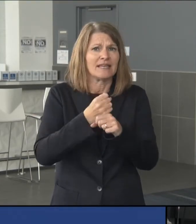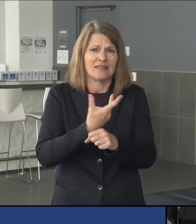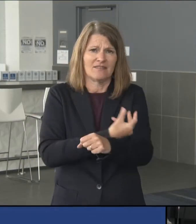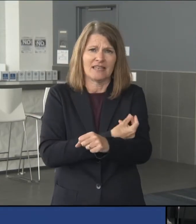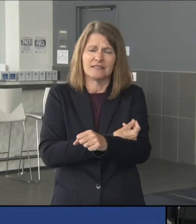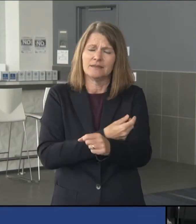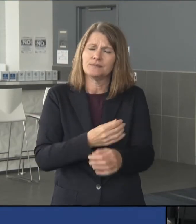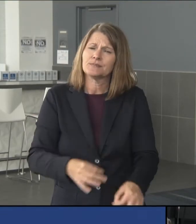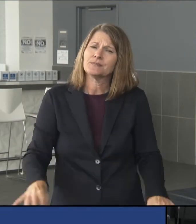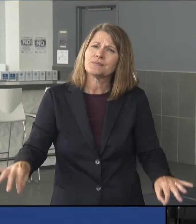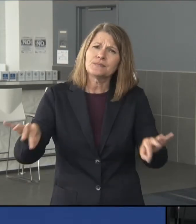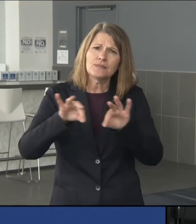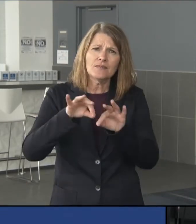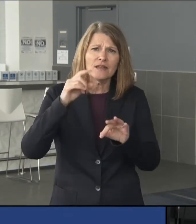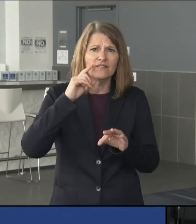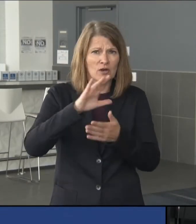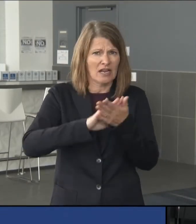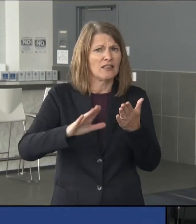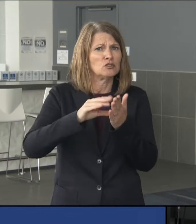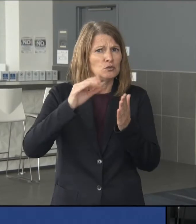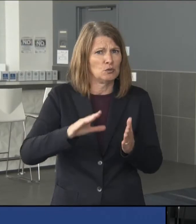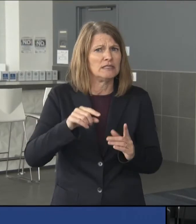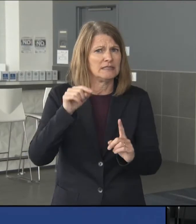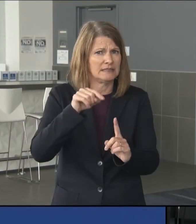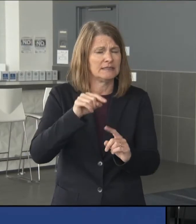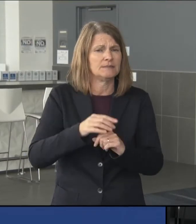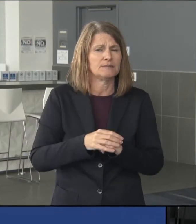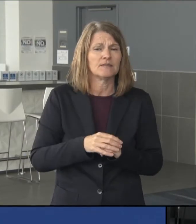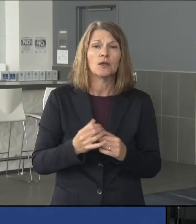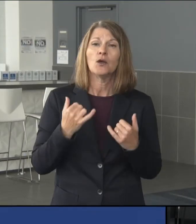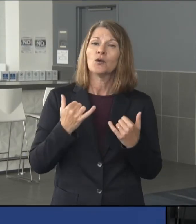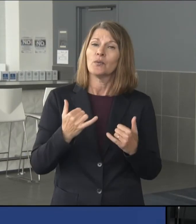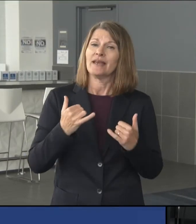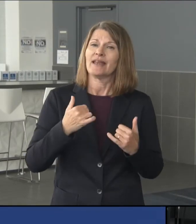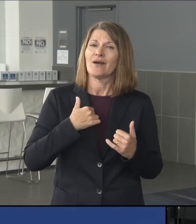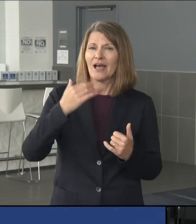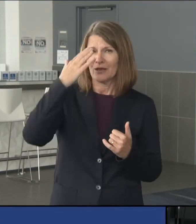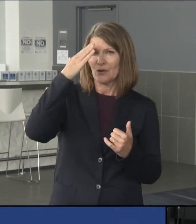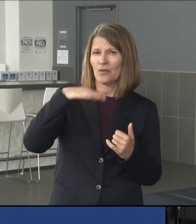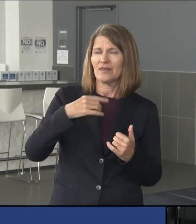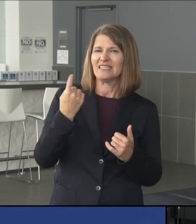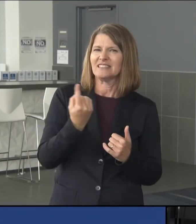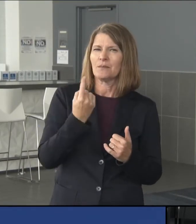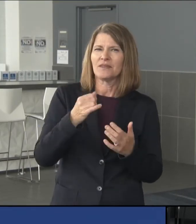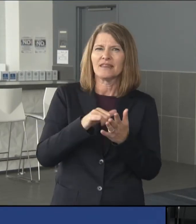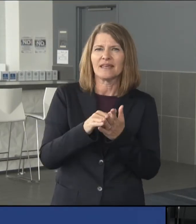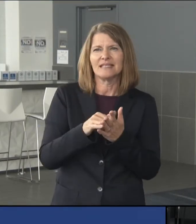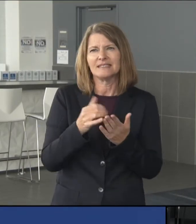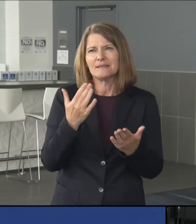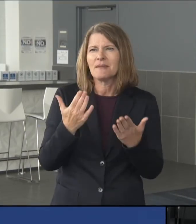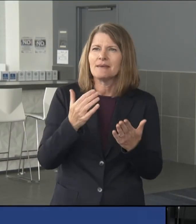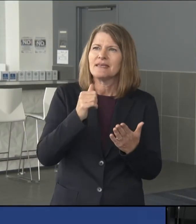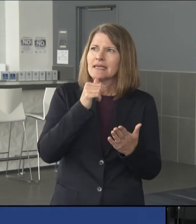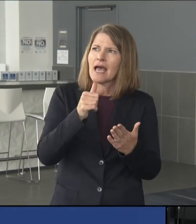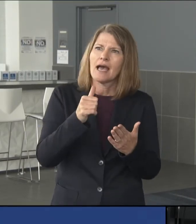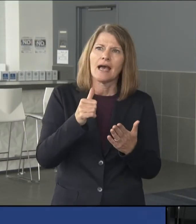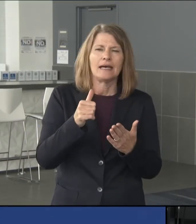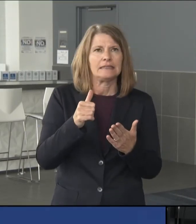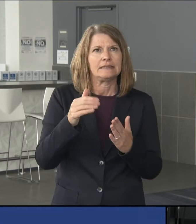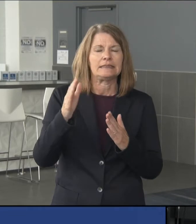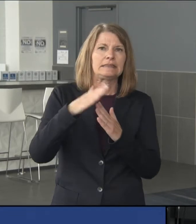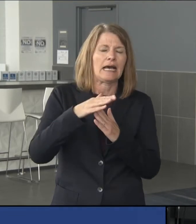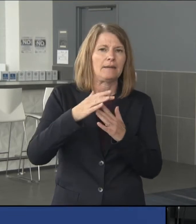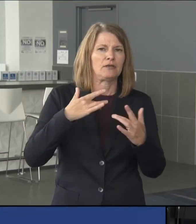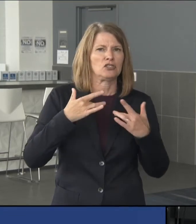This is especially true for college students. Right now, I know this is something that that is maybe not top of mind. Finals